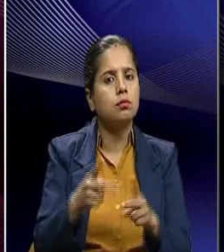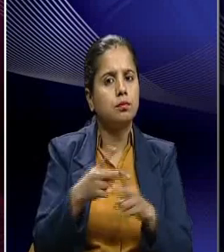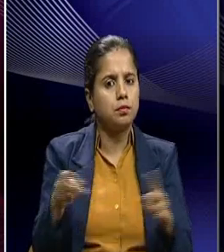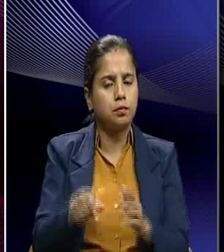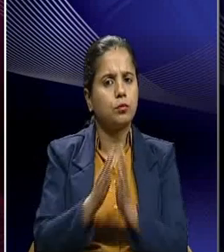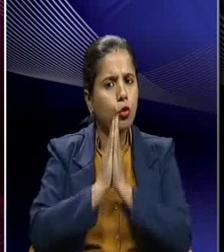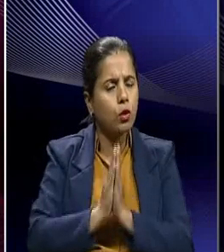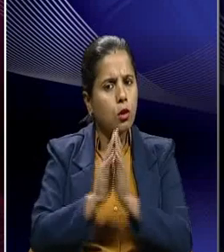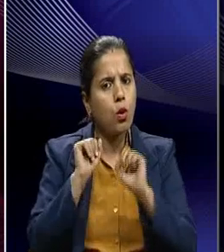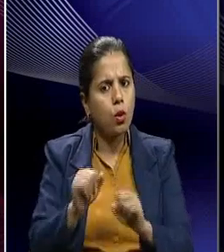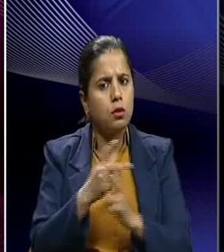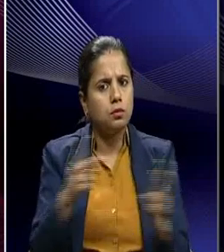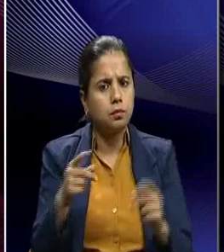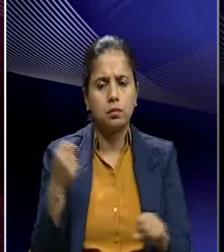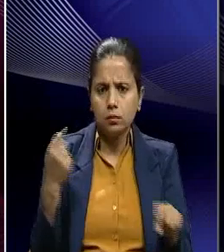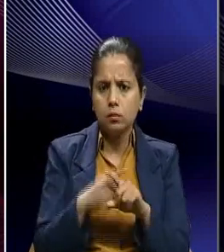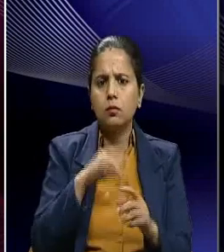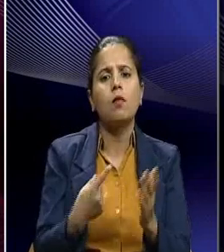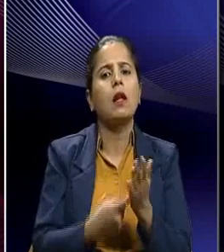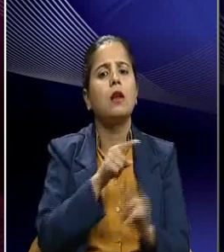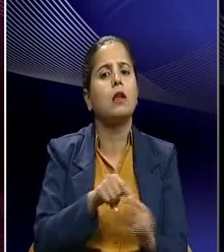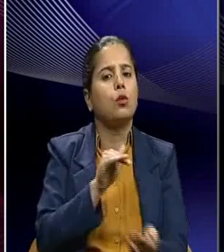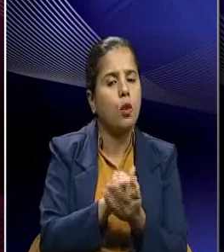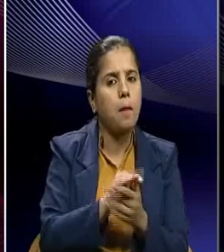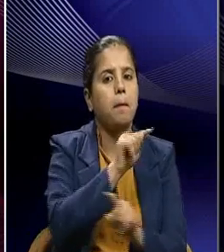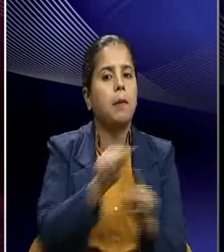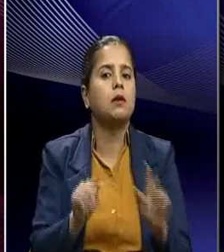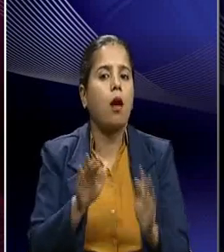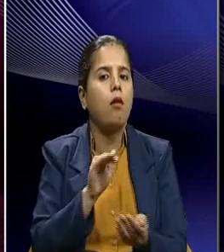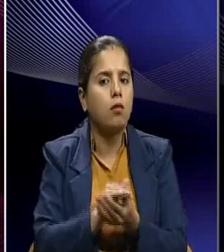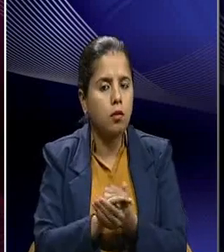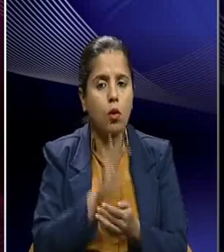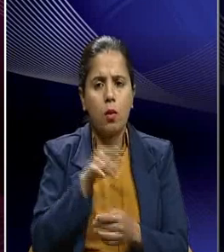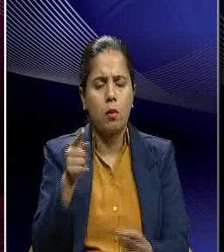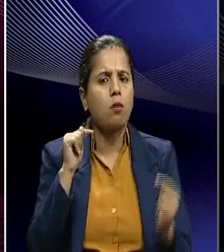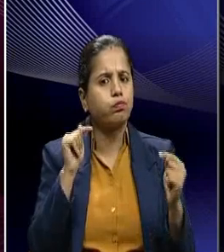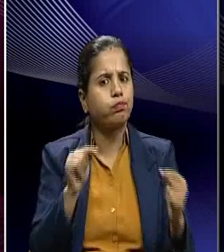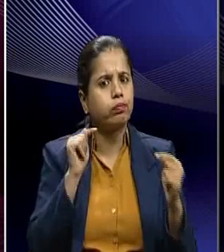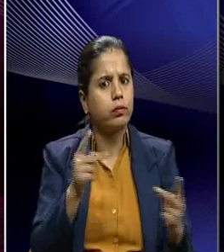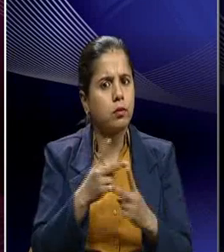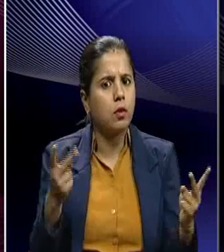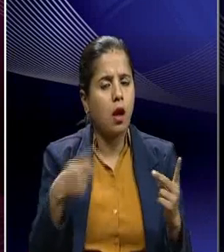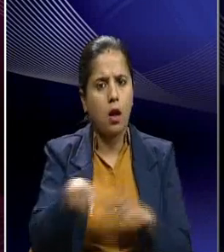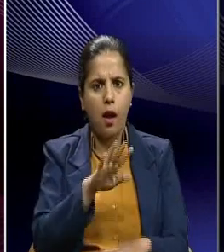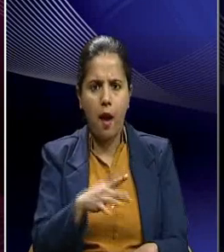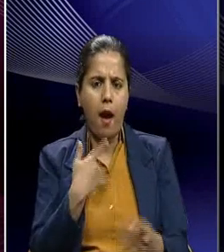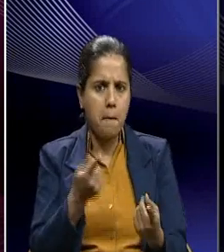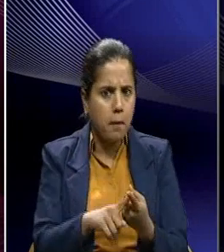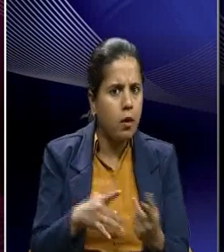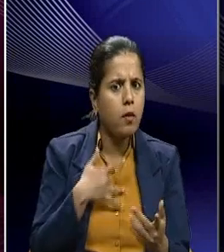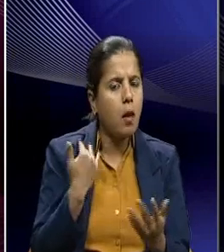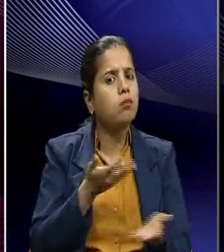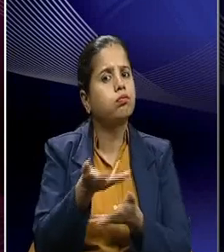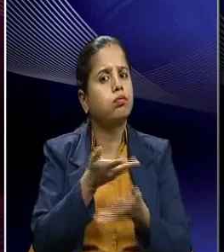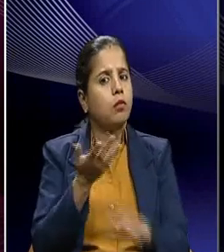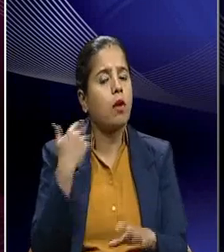religion-based reservations and the quotas when he in a way argued against such kind of things which were being discussed in